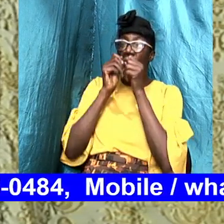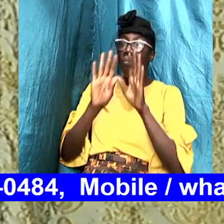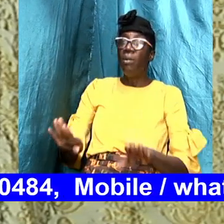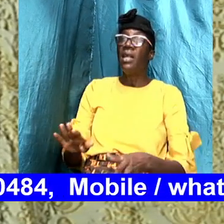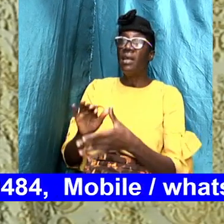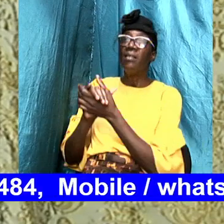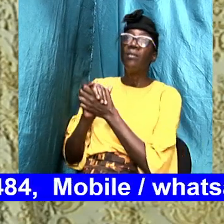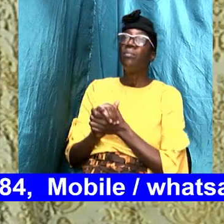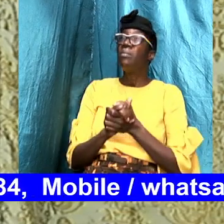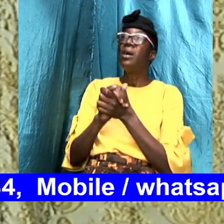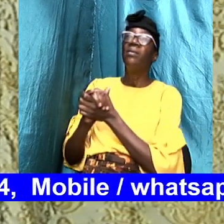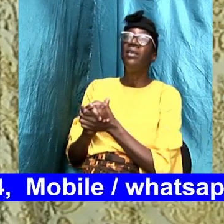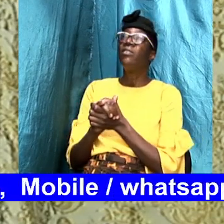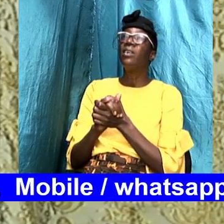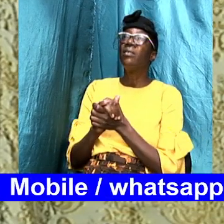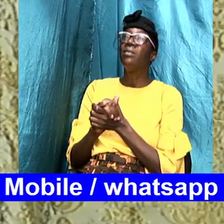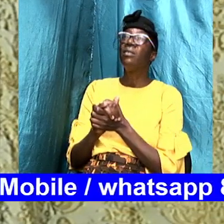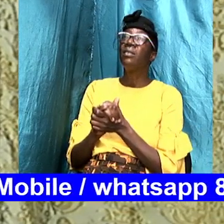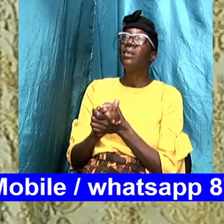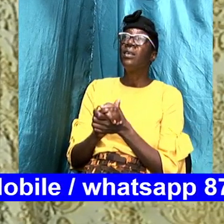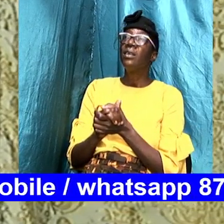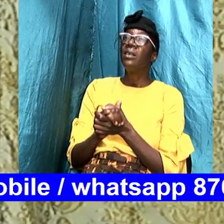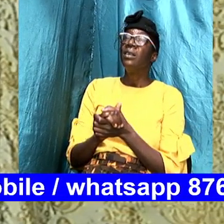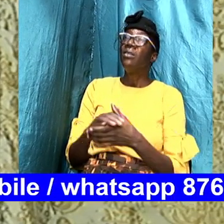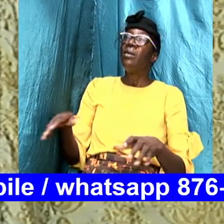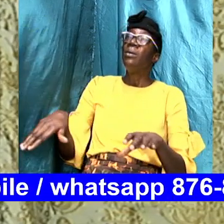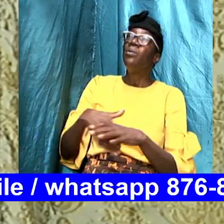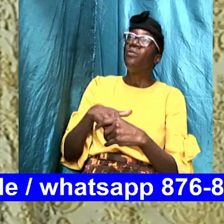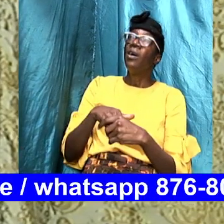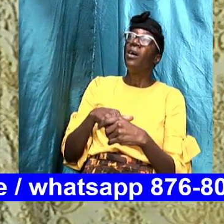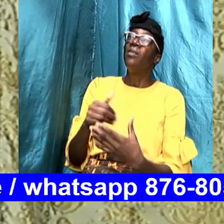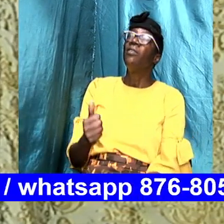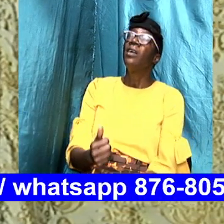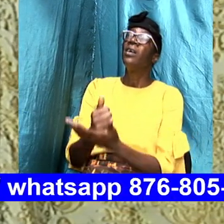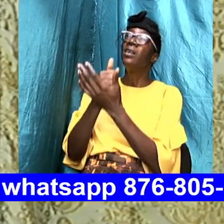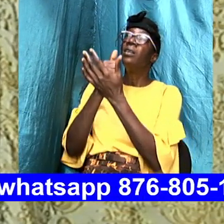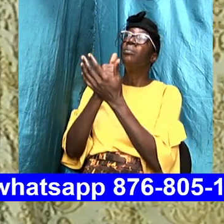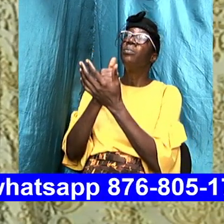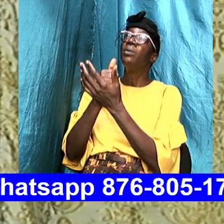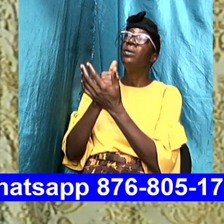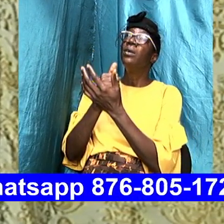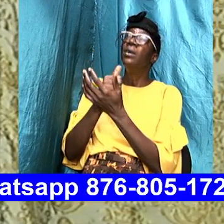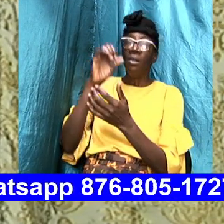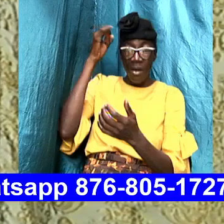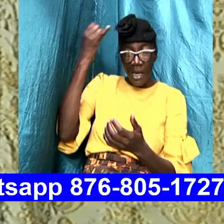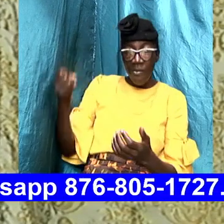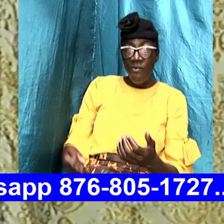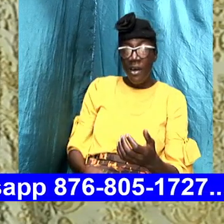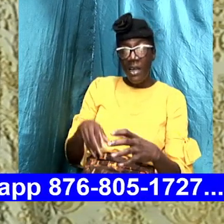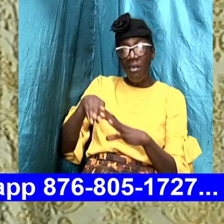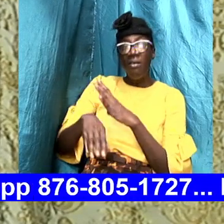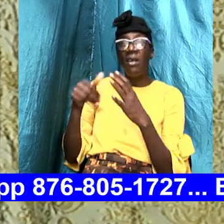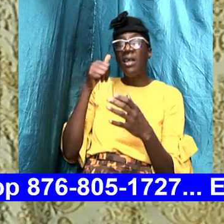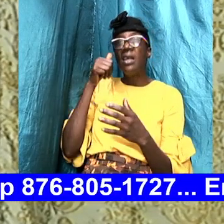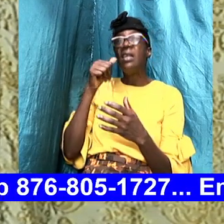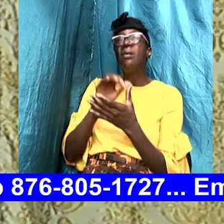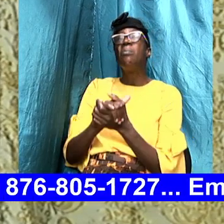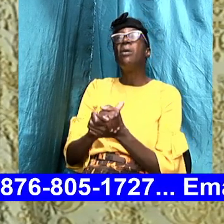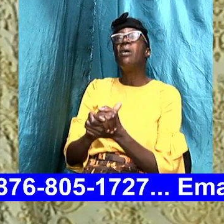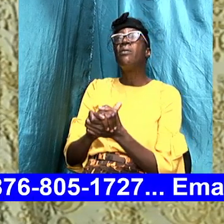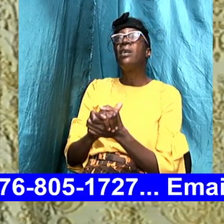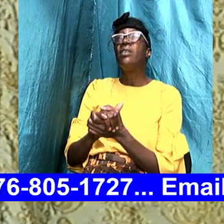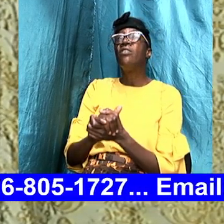marriages God that you continue to be involved God help us to invite you in our marriages God because a